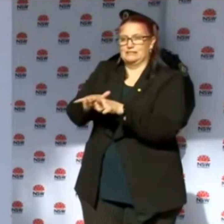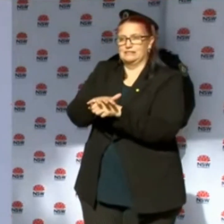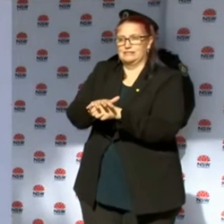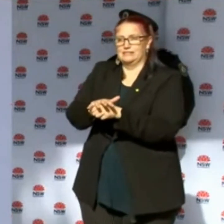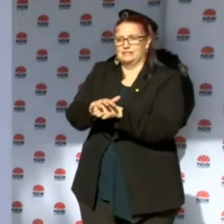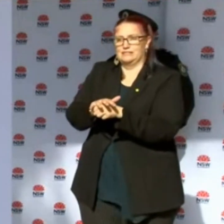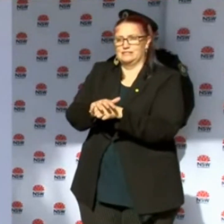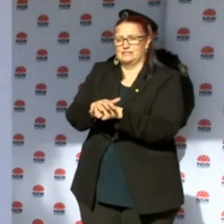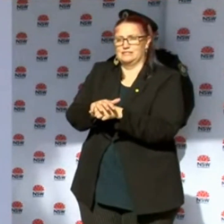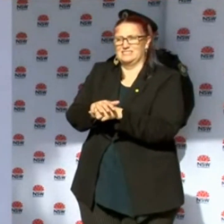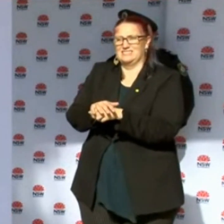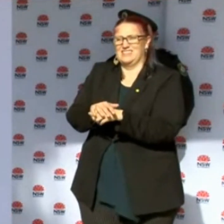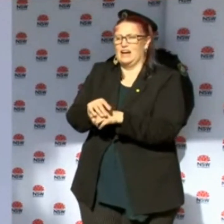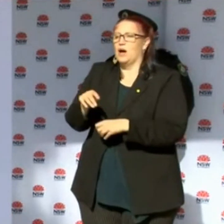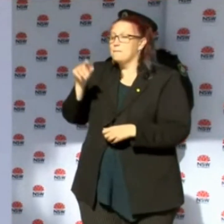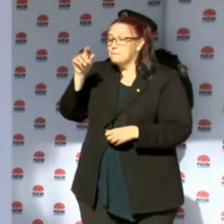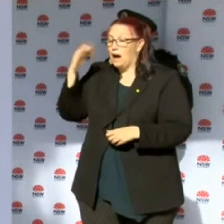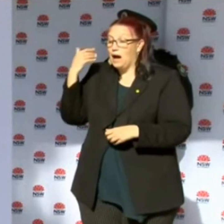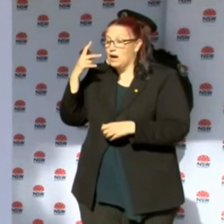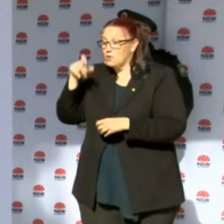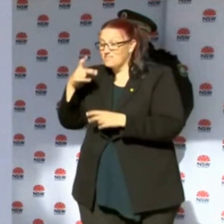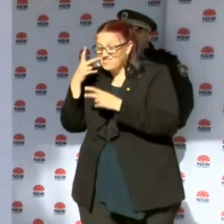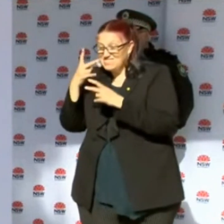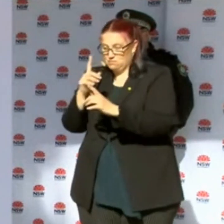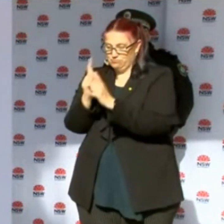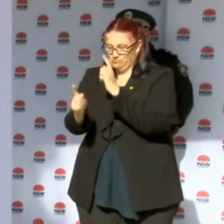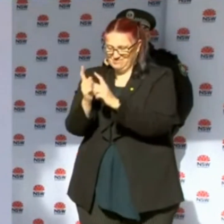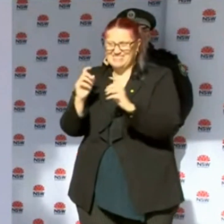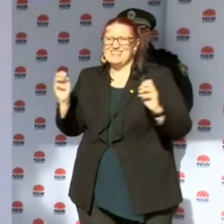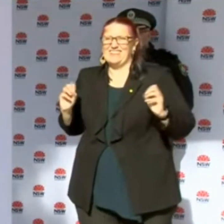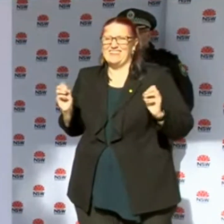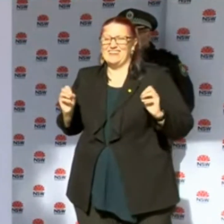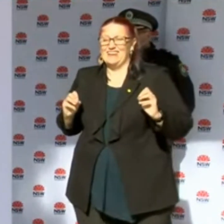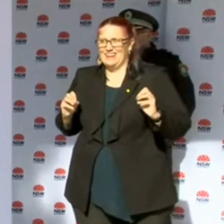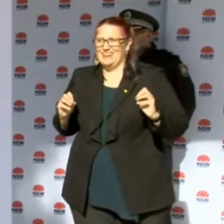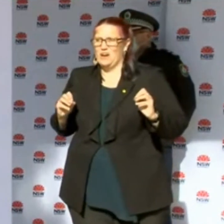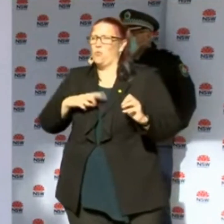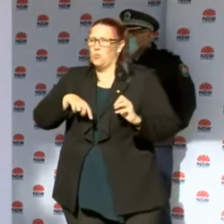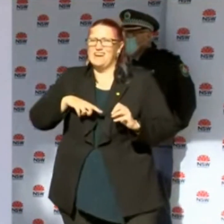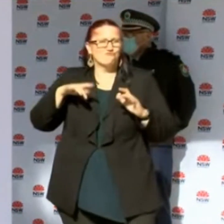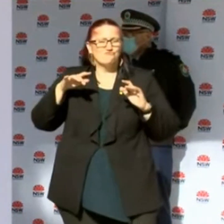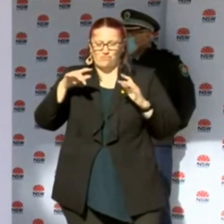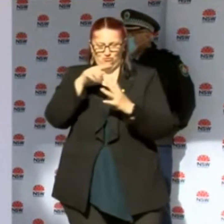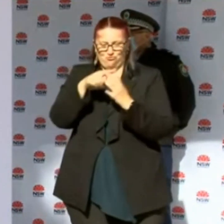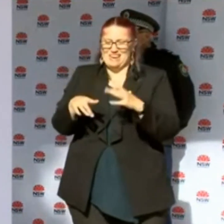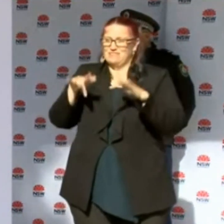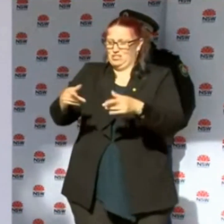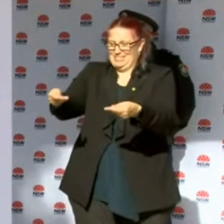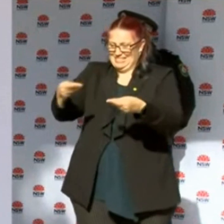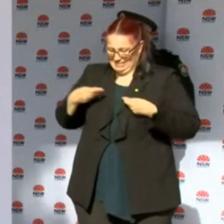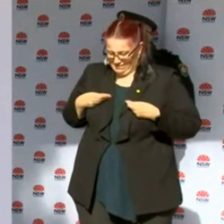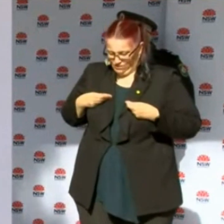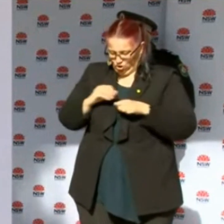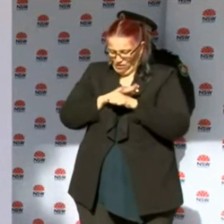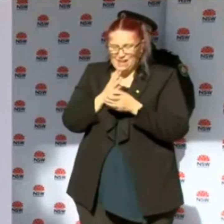a patient there that attended but we can't find the exact crossover. So there's three cases where we really haven't established the exact mechanism